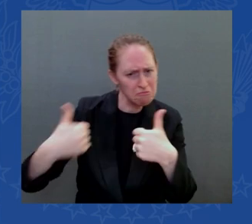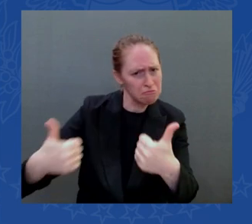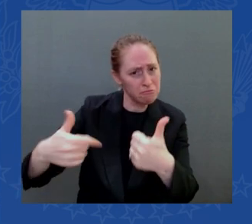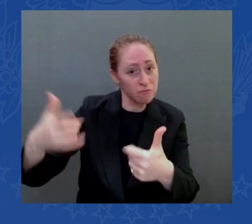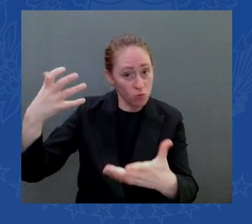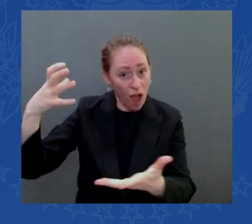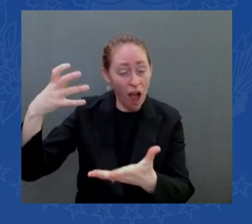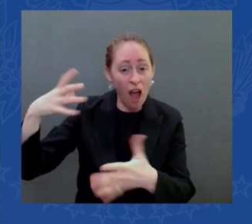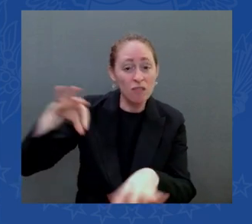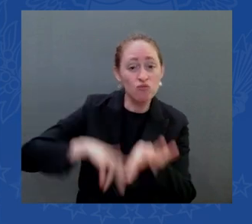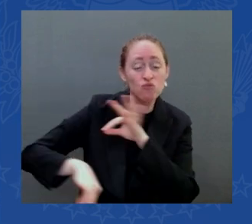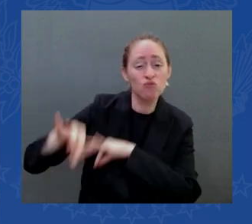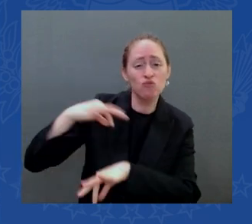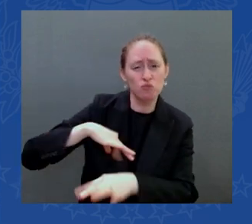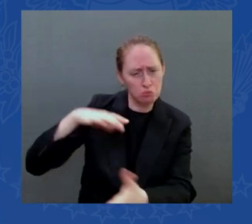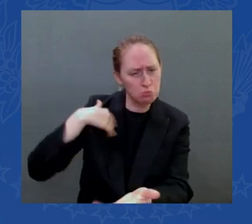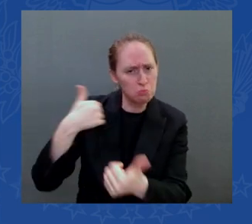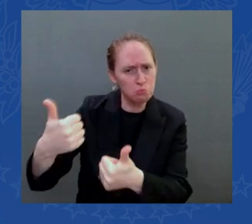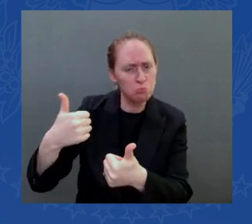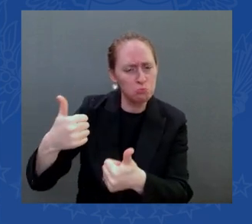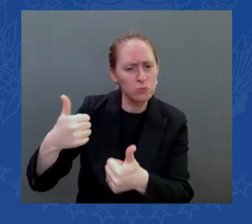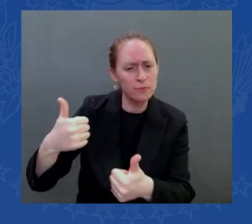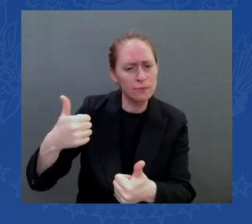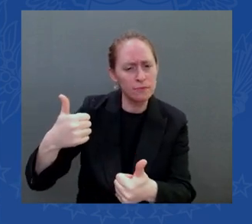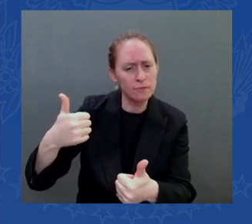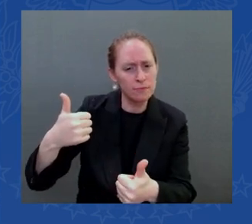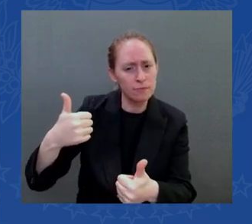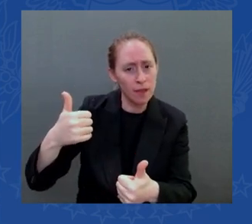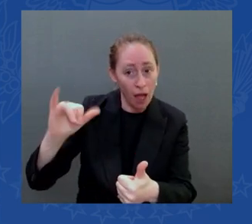your fair share pay something